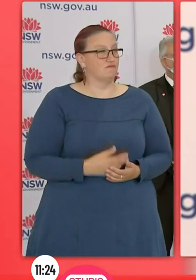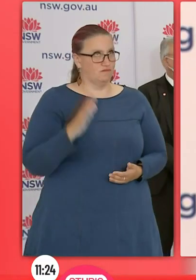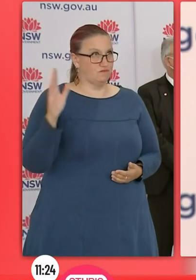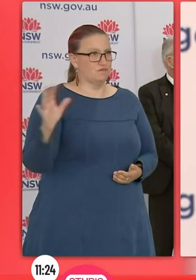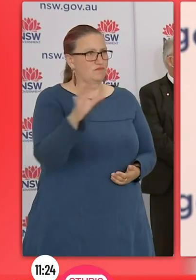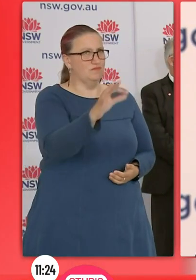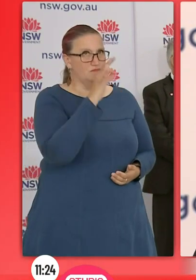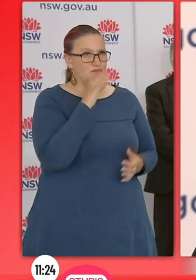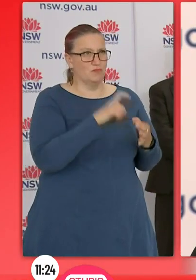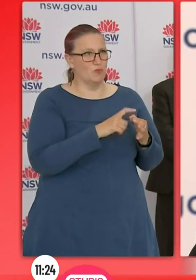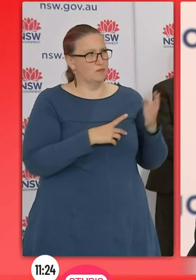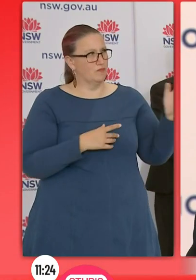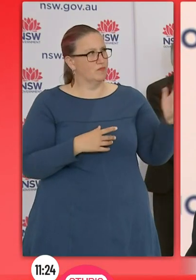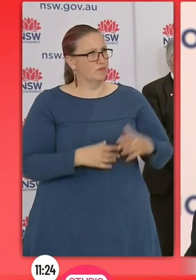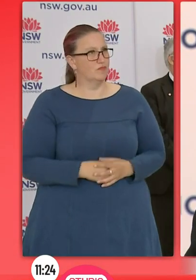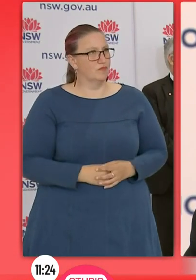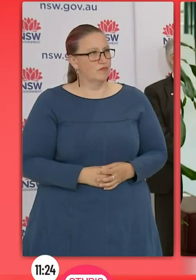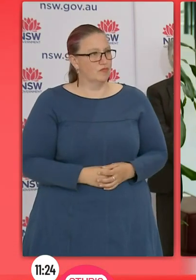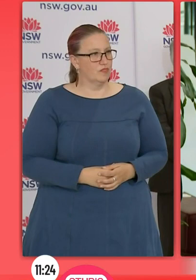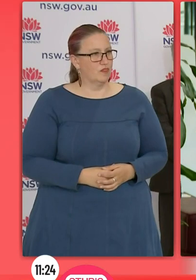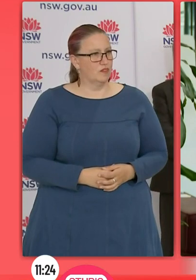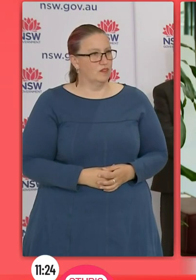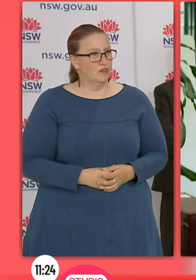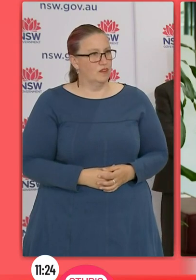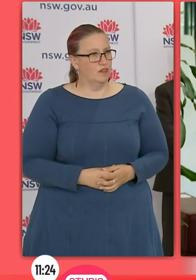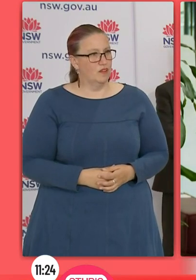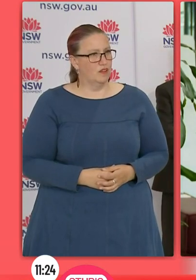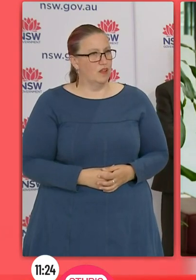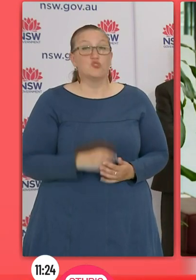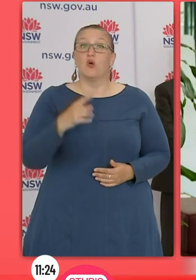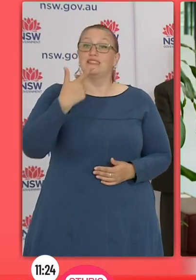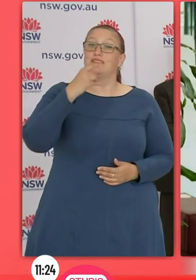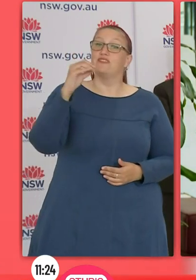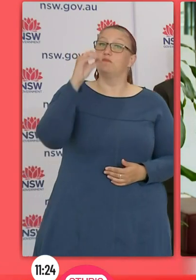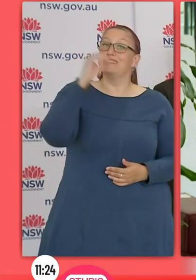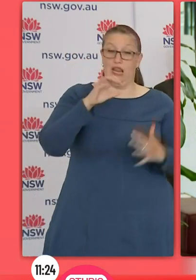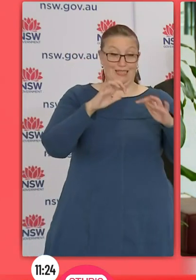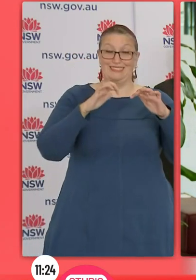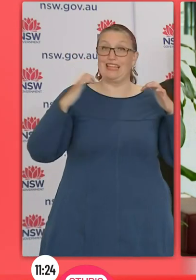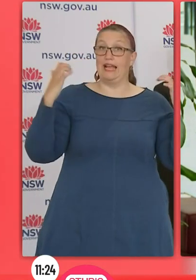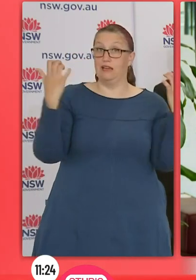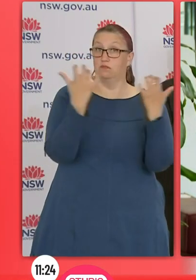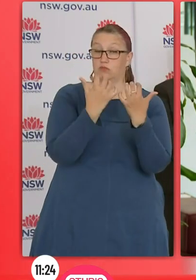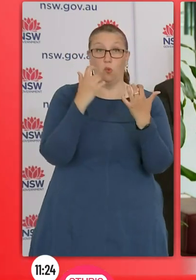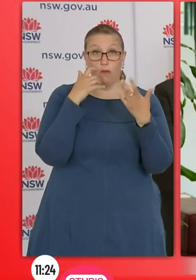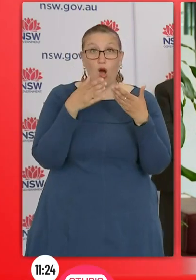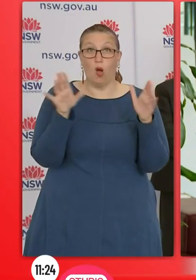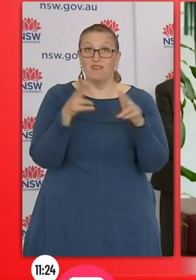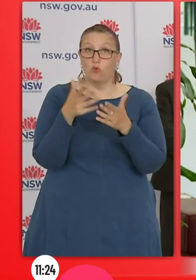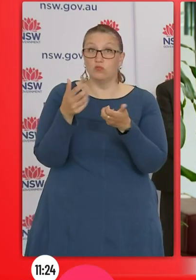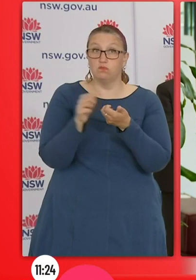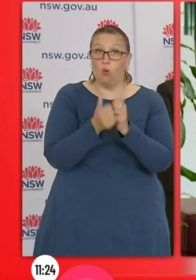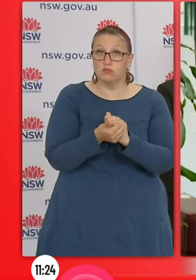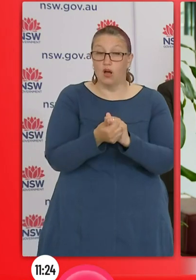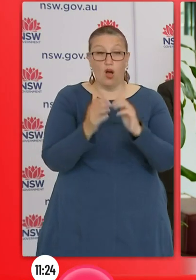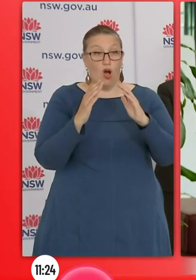restrictions, everything is on the table at 70%. Stadiums open, you said this morning on sunrise, so stadiums will be open, home visits